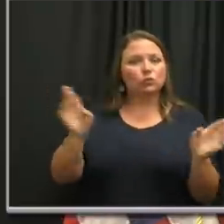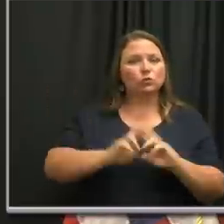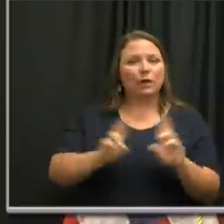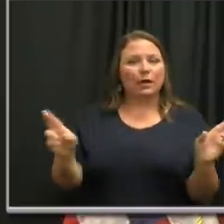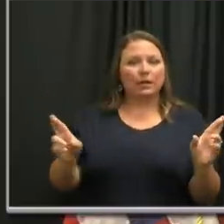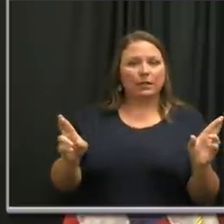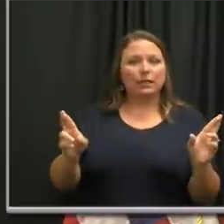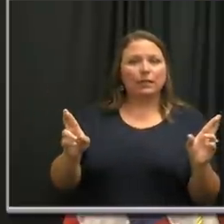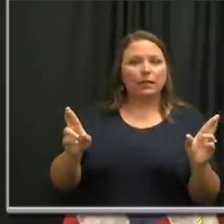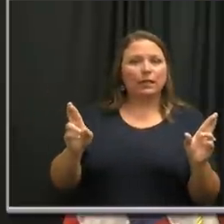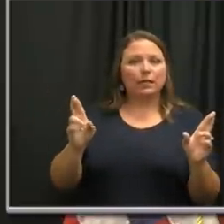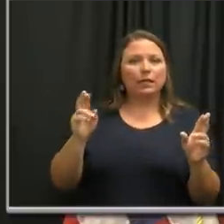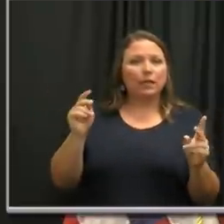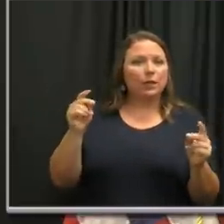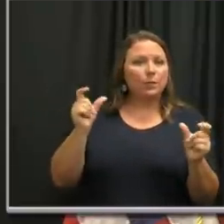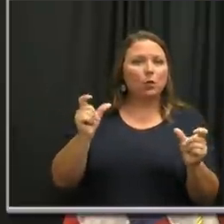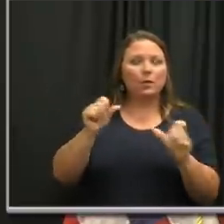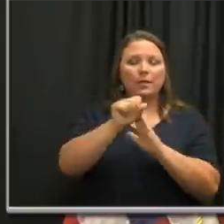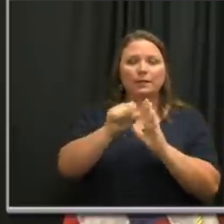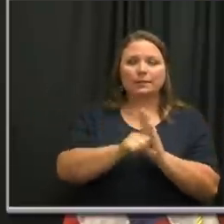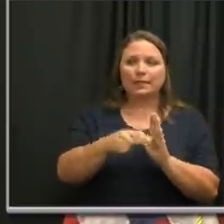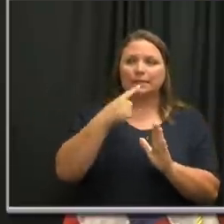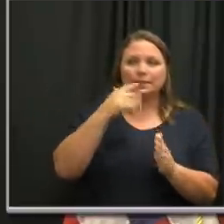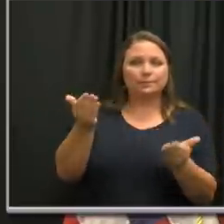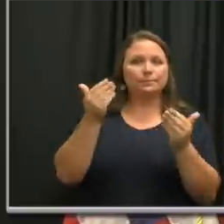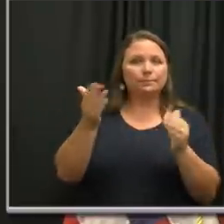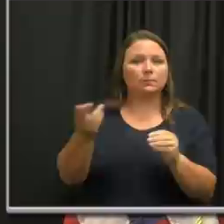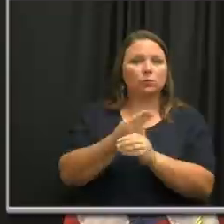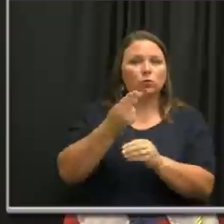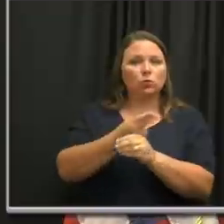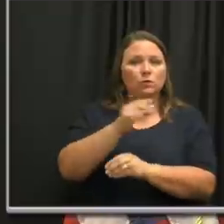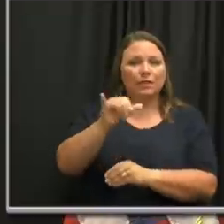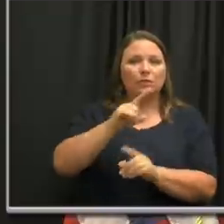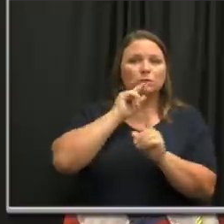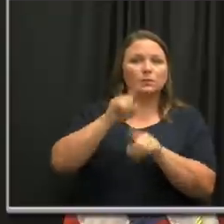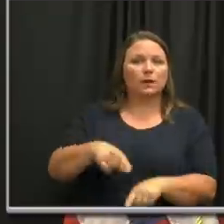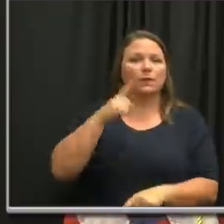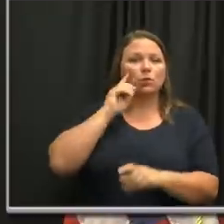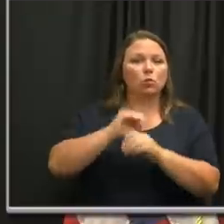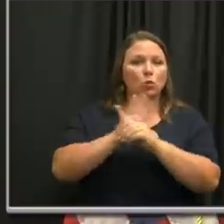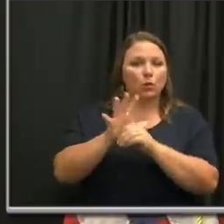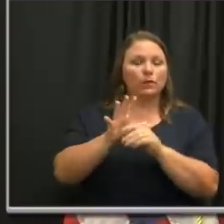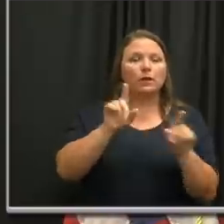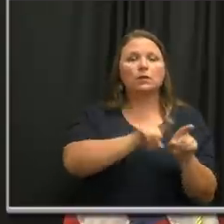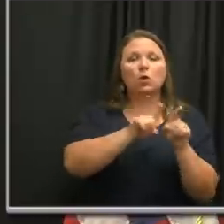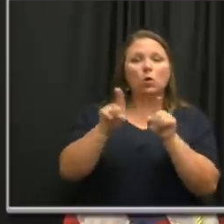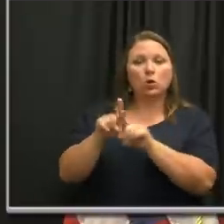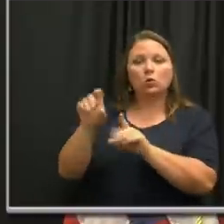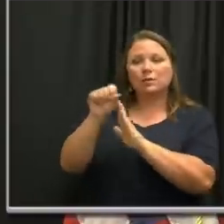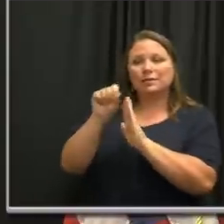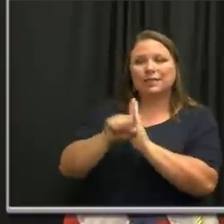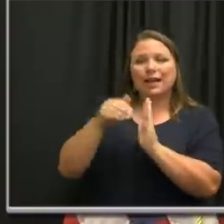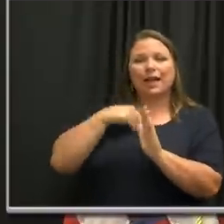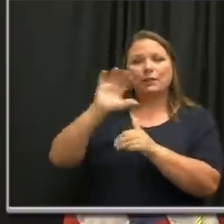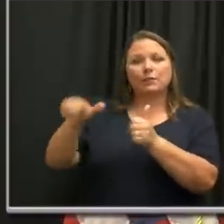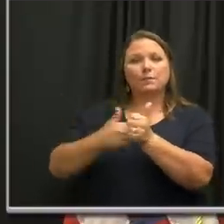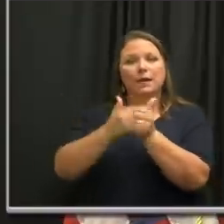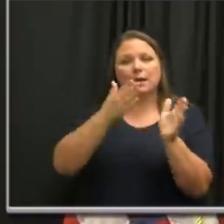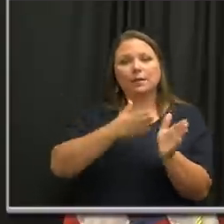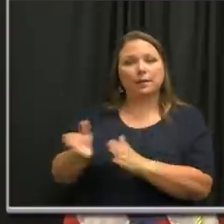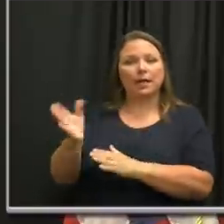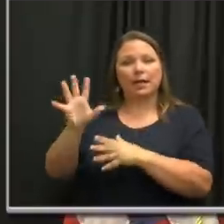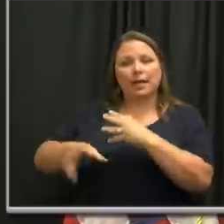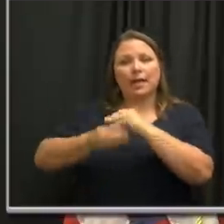go, um, moment that the state pulls the trigger to immediately respond to COVID. And the state also has, uh, another backup plan,